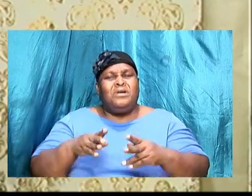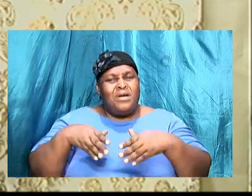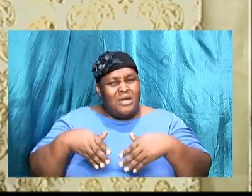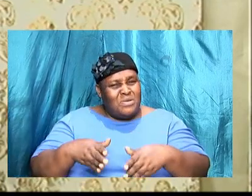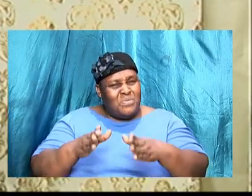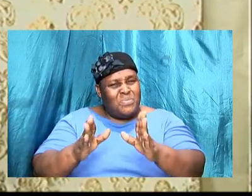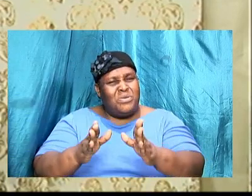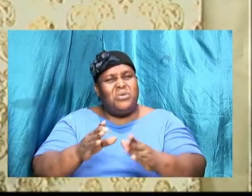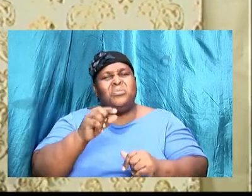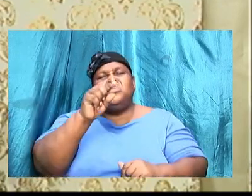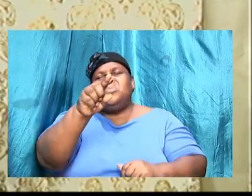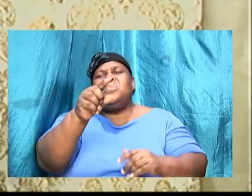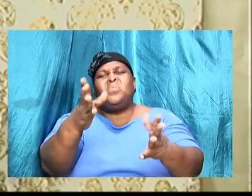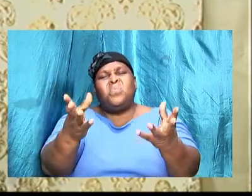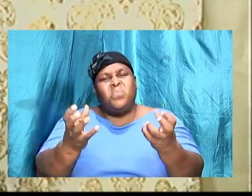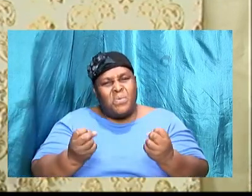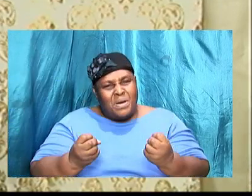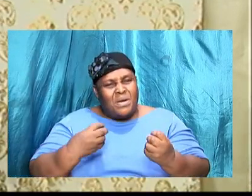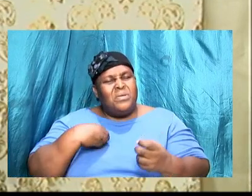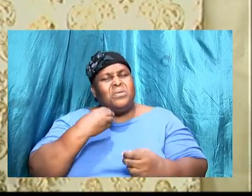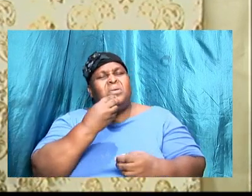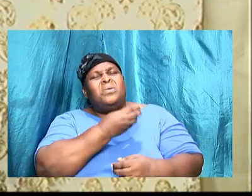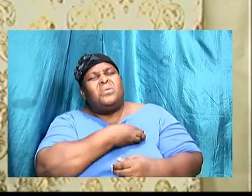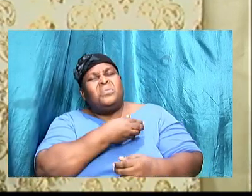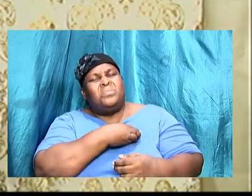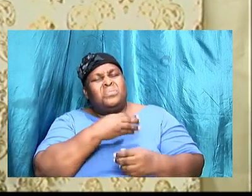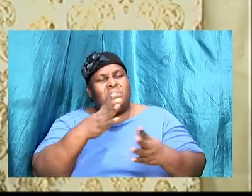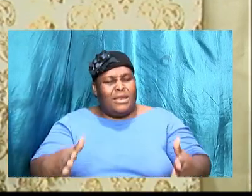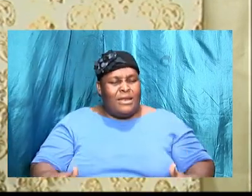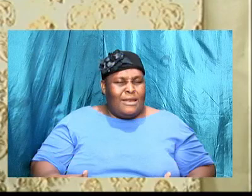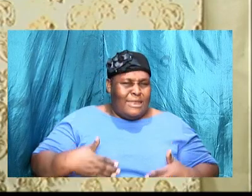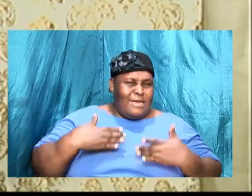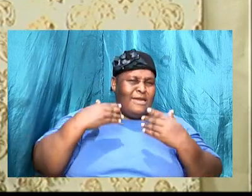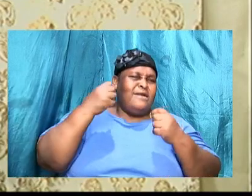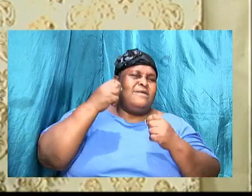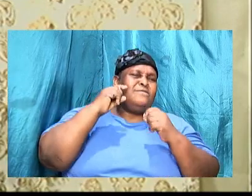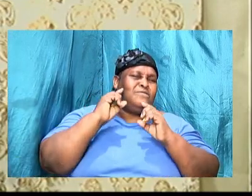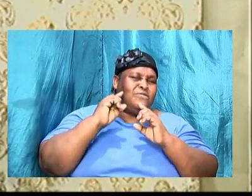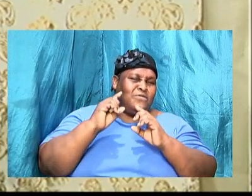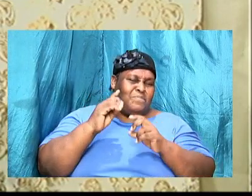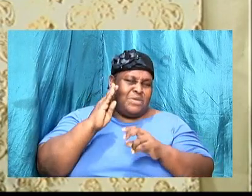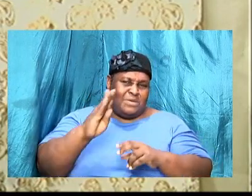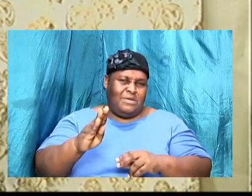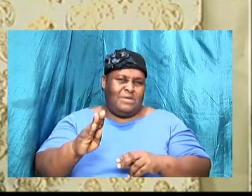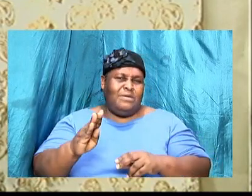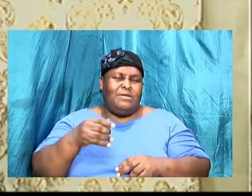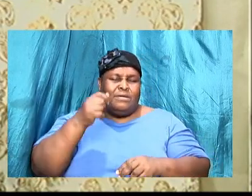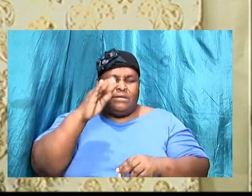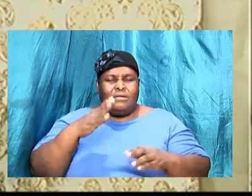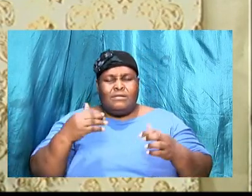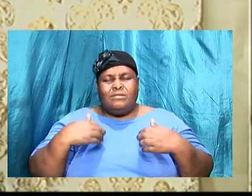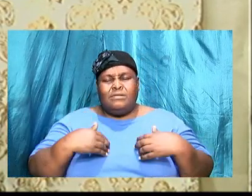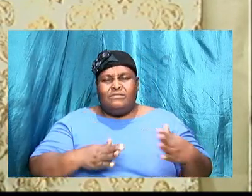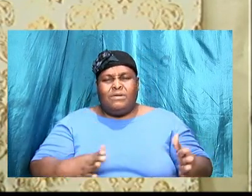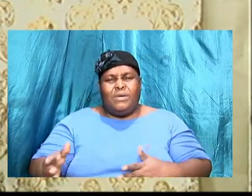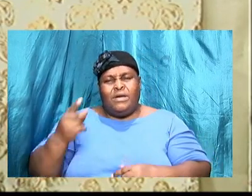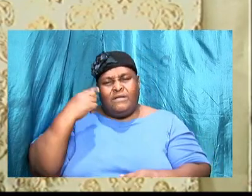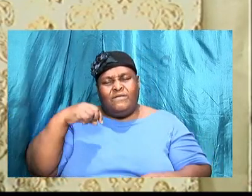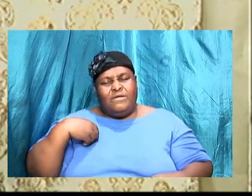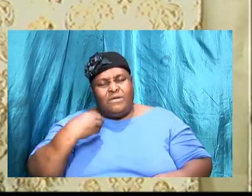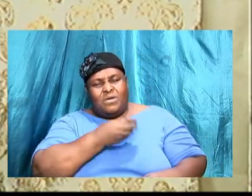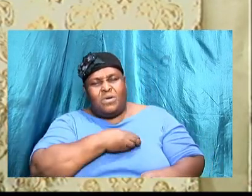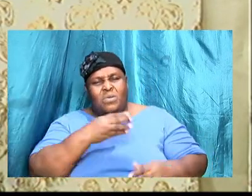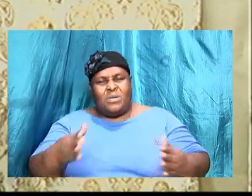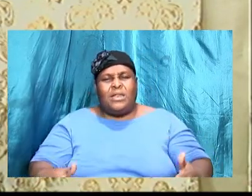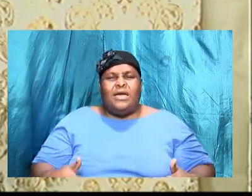that we want our lives to go, God has a plan for our life, and it's important that as